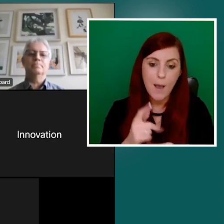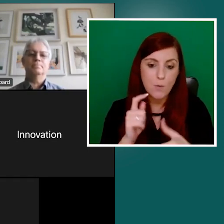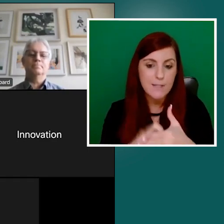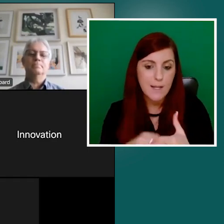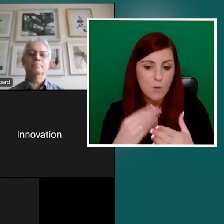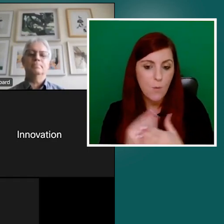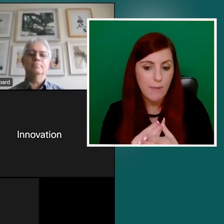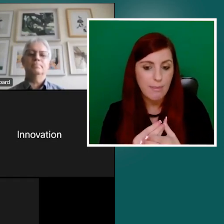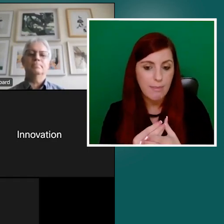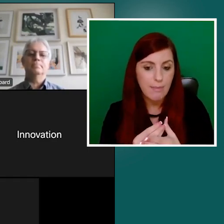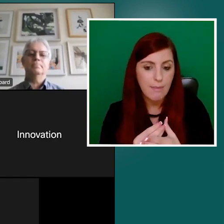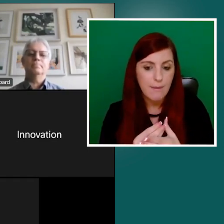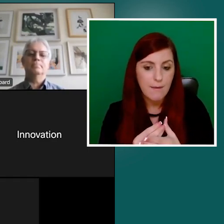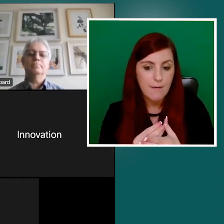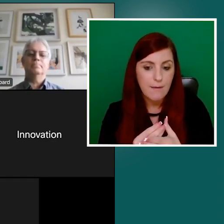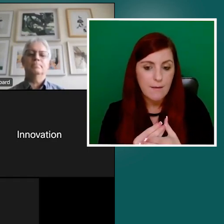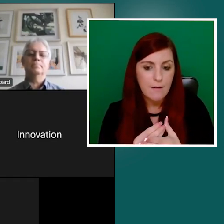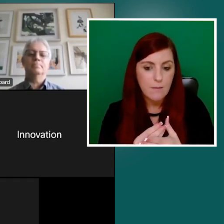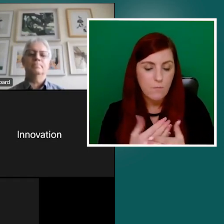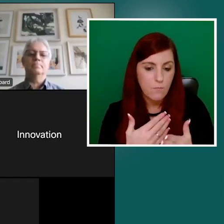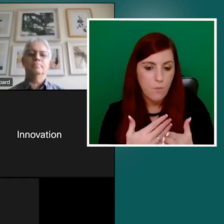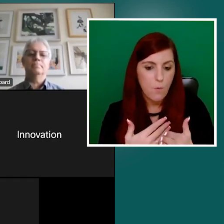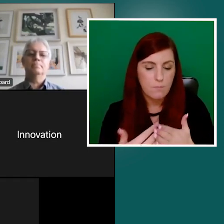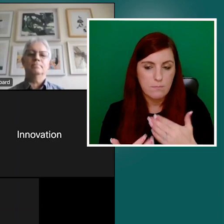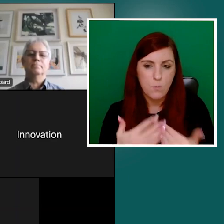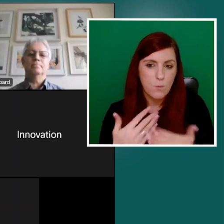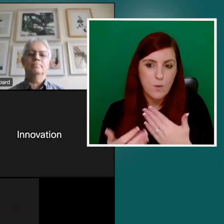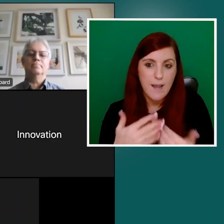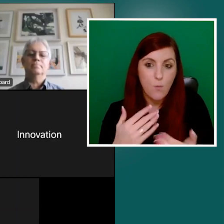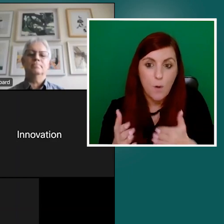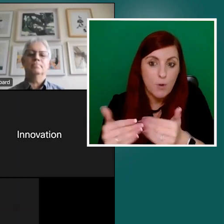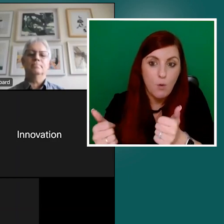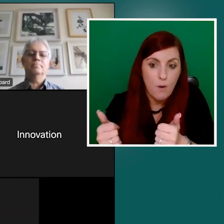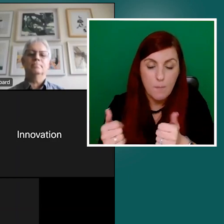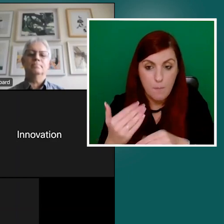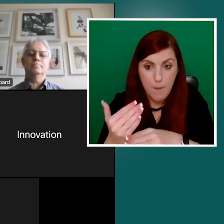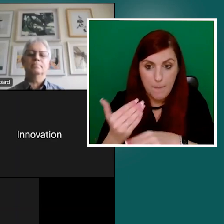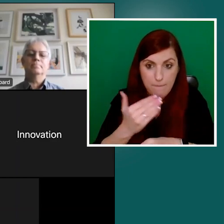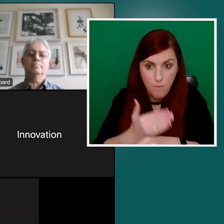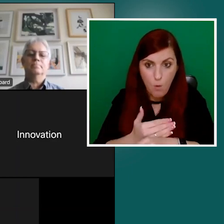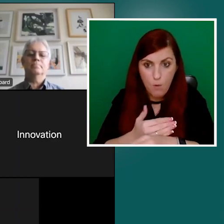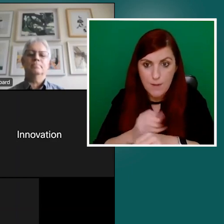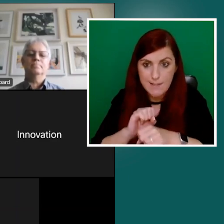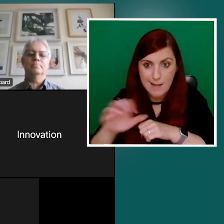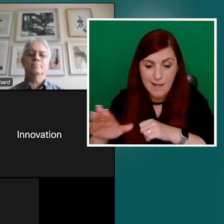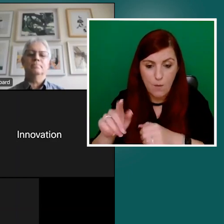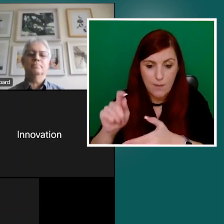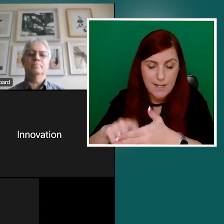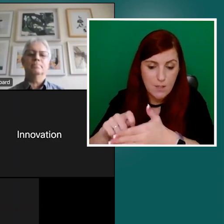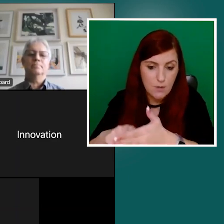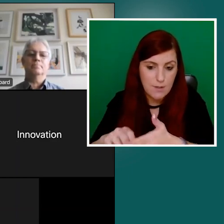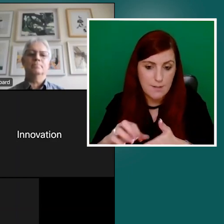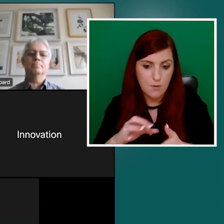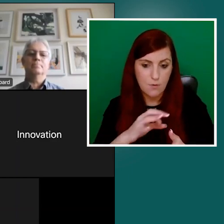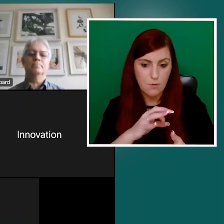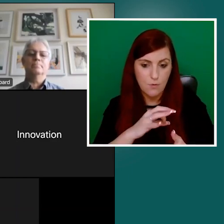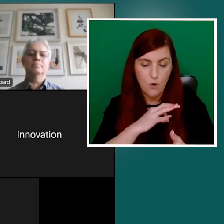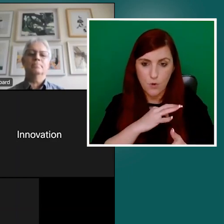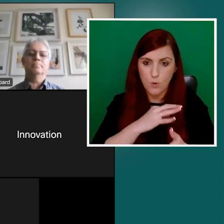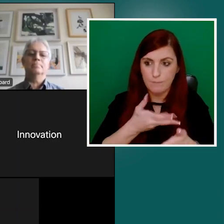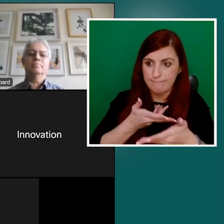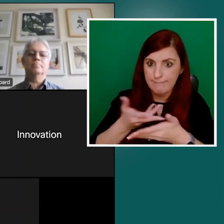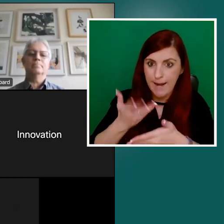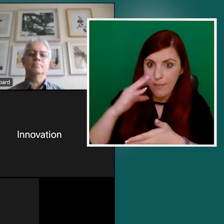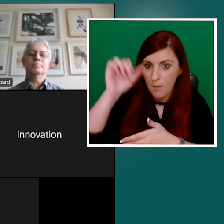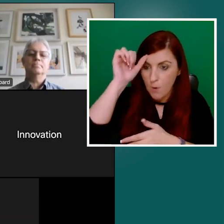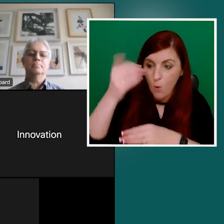procuring. Uh, to make market providers aware of where of public sector thinking in terms